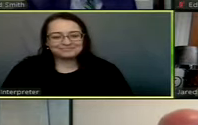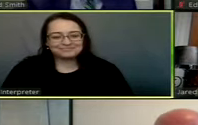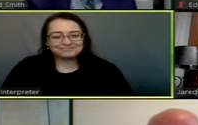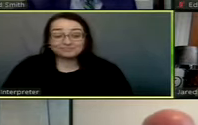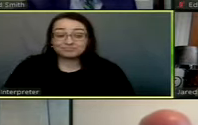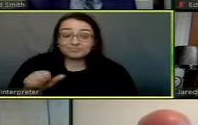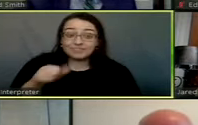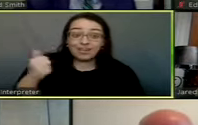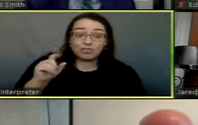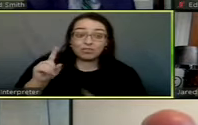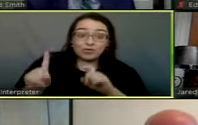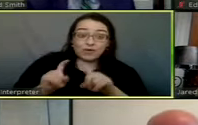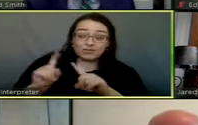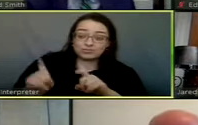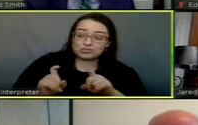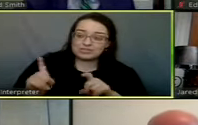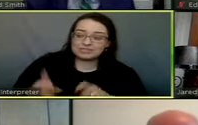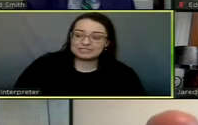Any other questions?